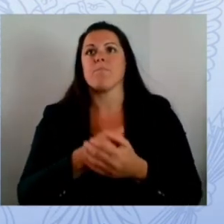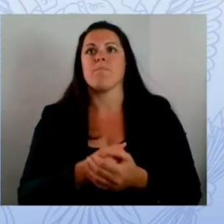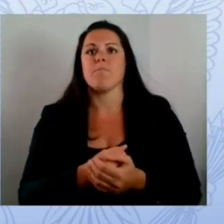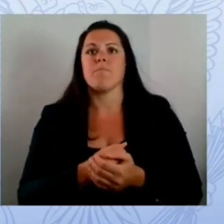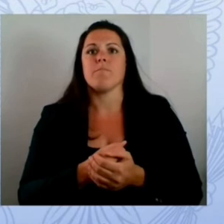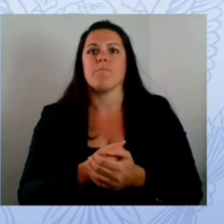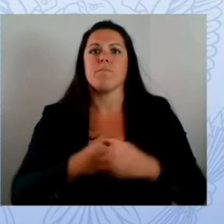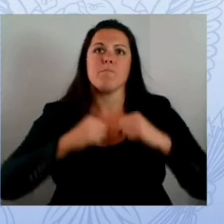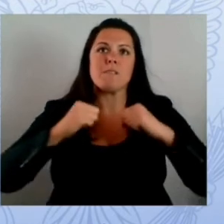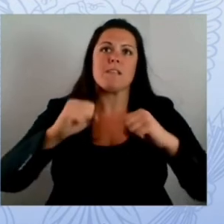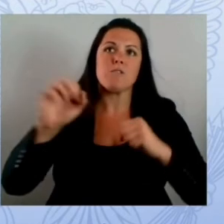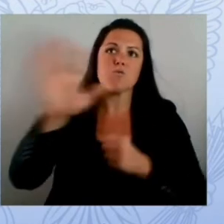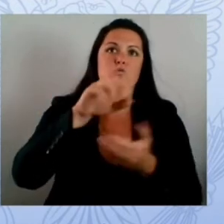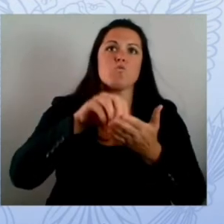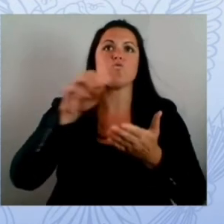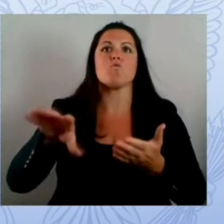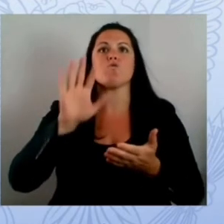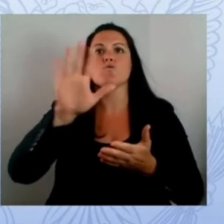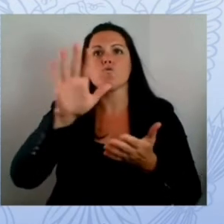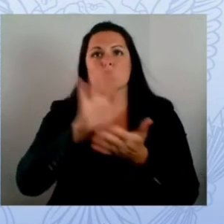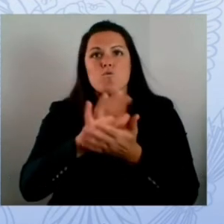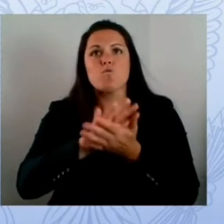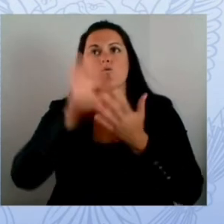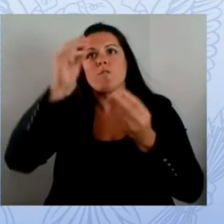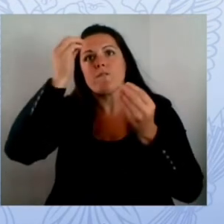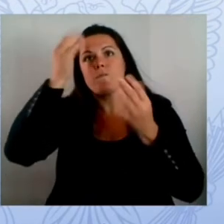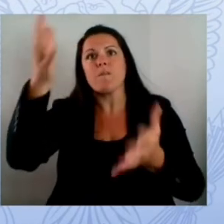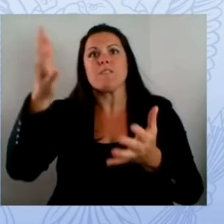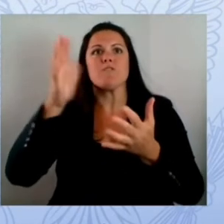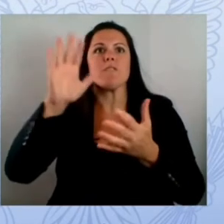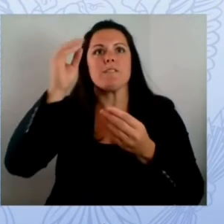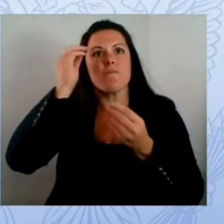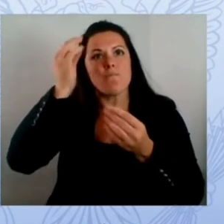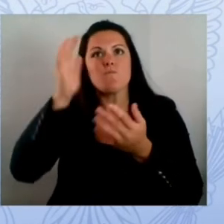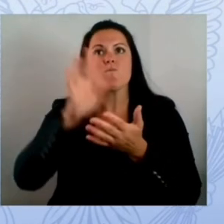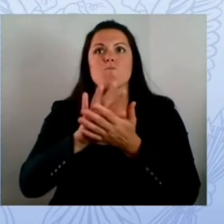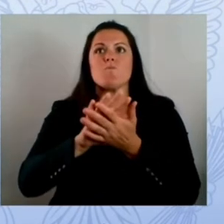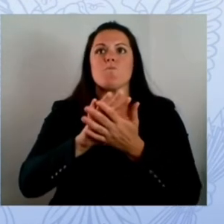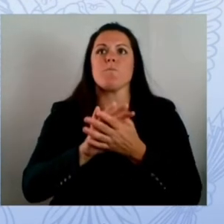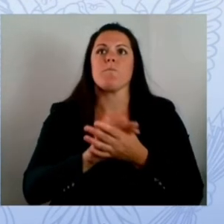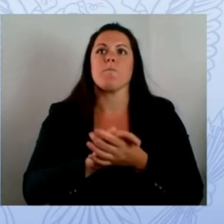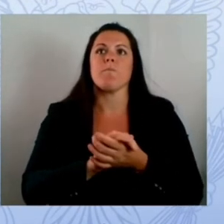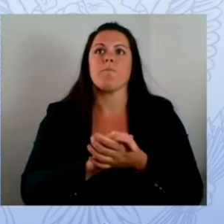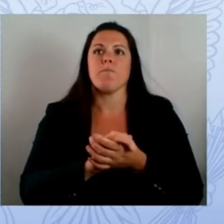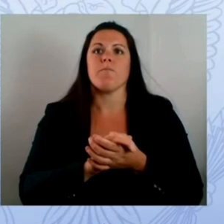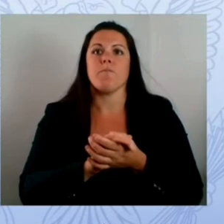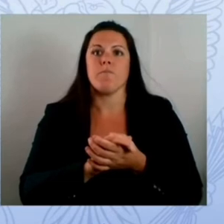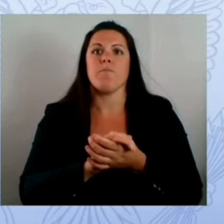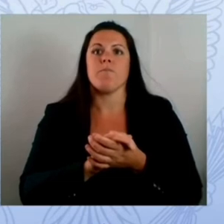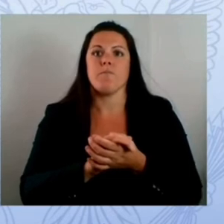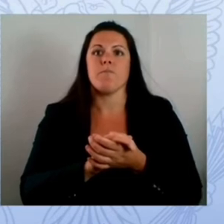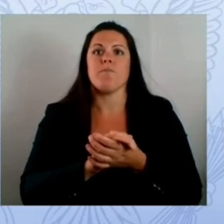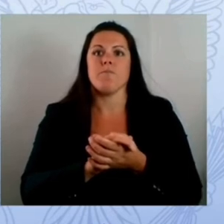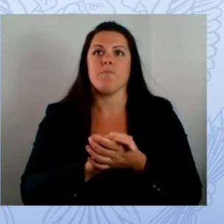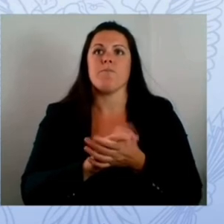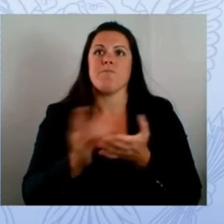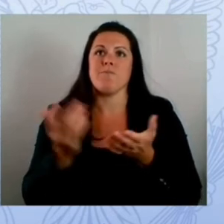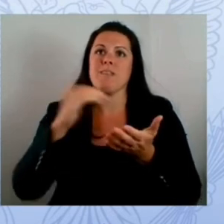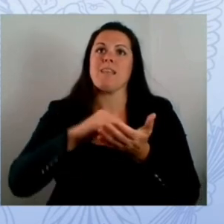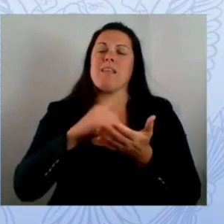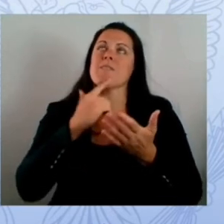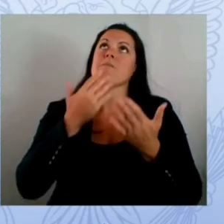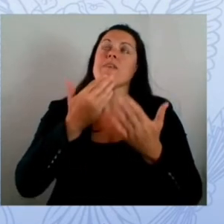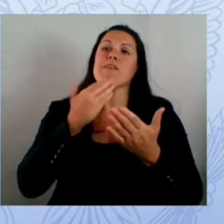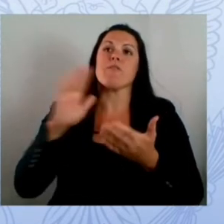forward in the future so um thank you for the partnership to each and every one of you and thank you all for giving us the opportunity to be here today thank you ann